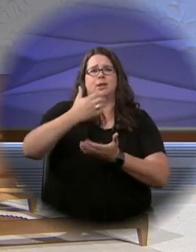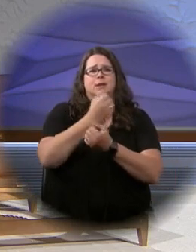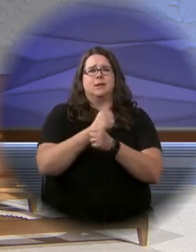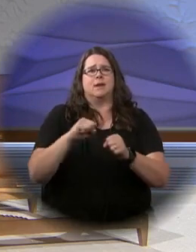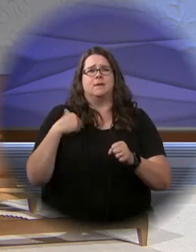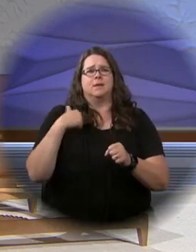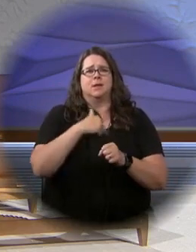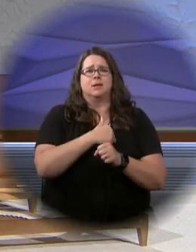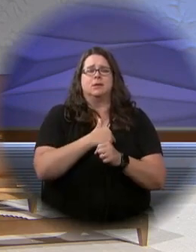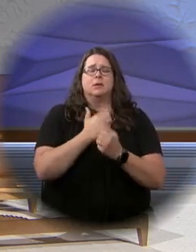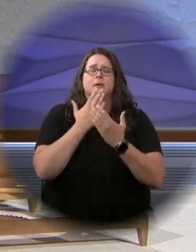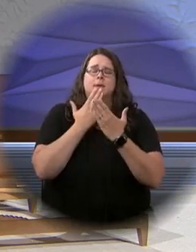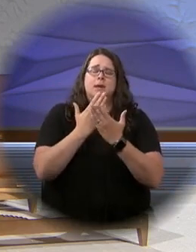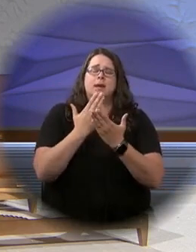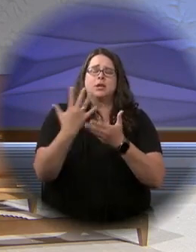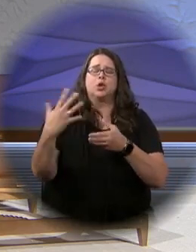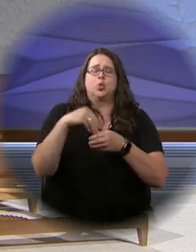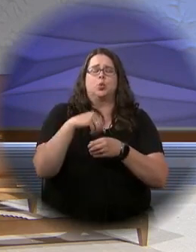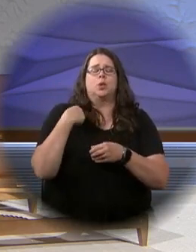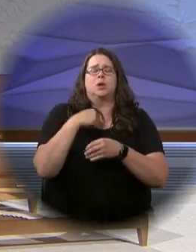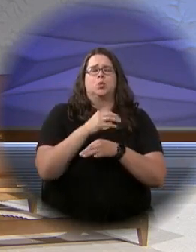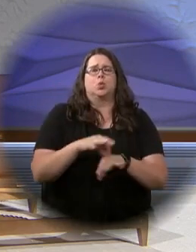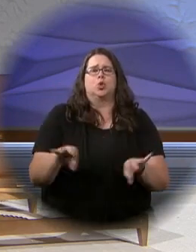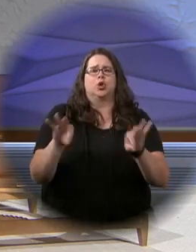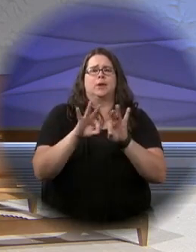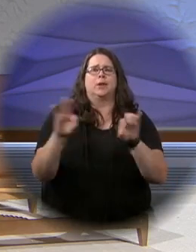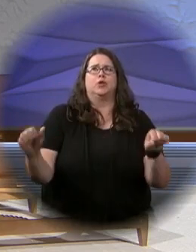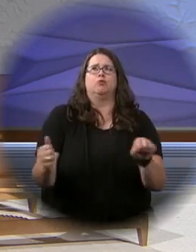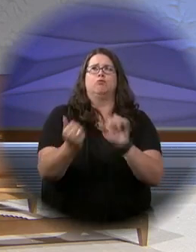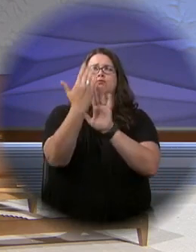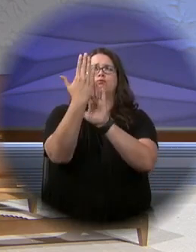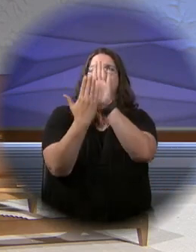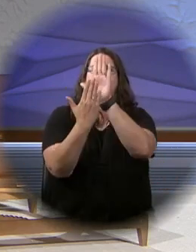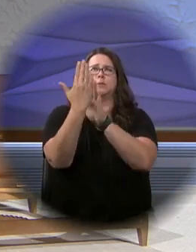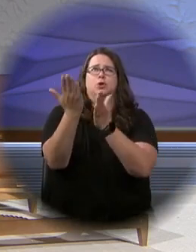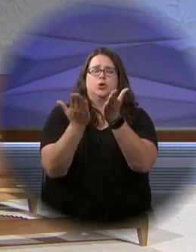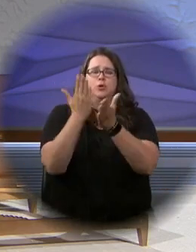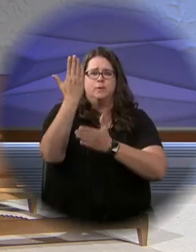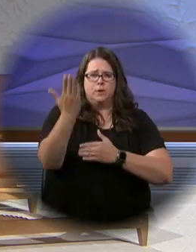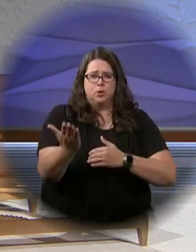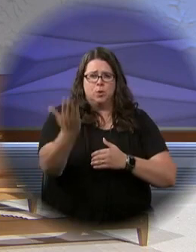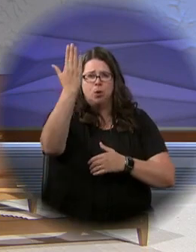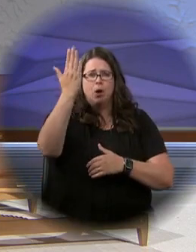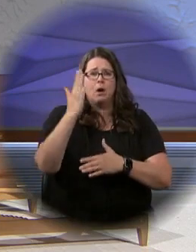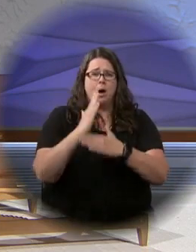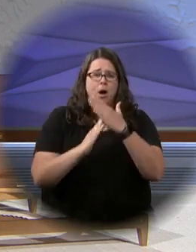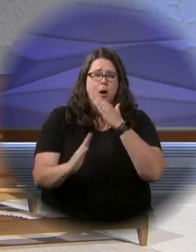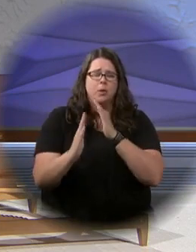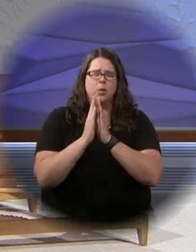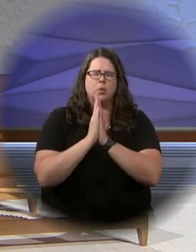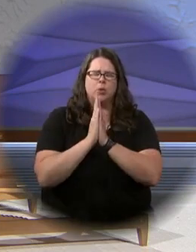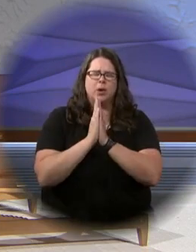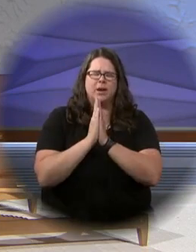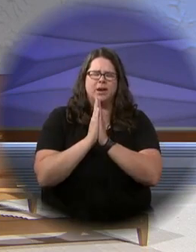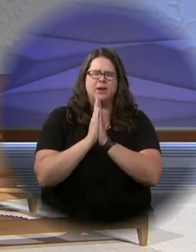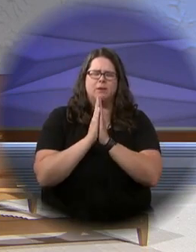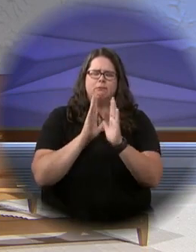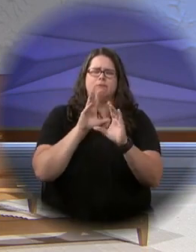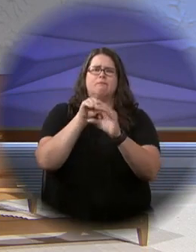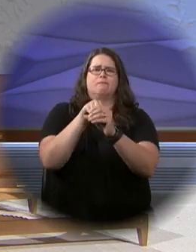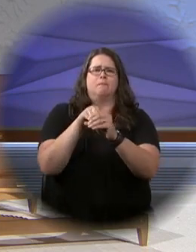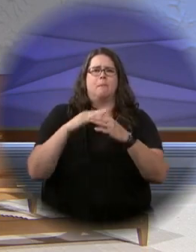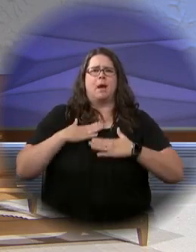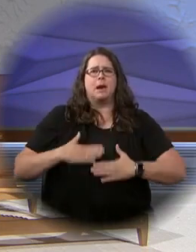of salvation, giving thanks that you have held us worthy to be in your presence and minister to you. Humbly, we pray that